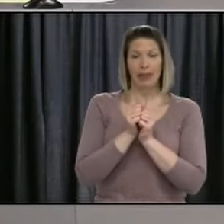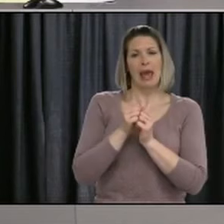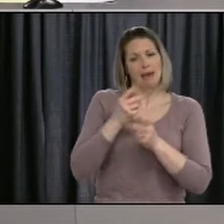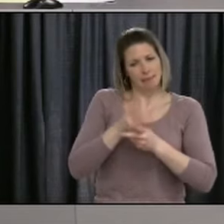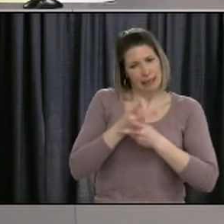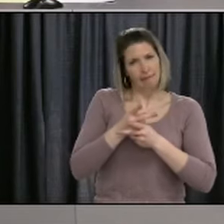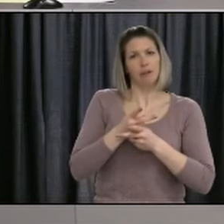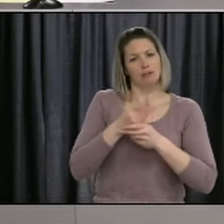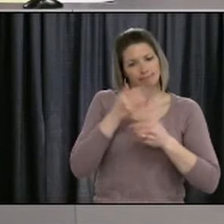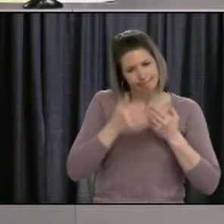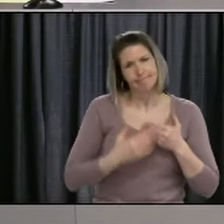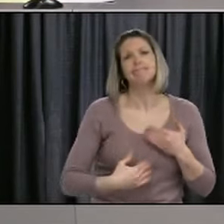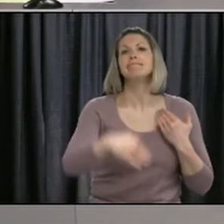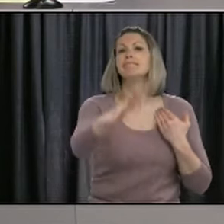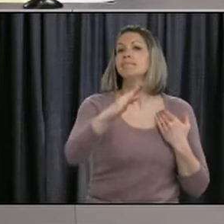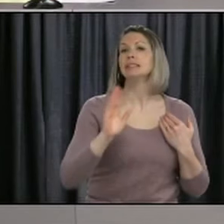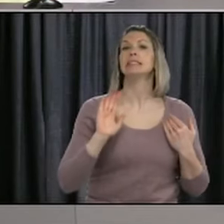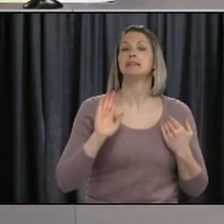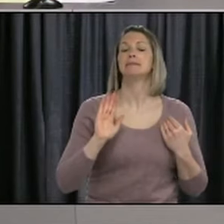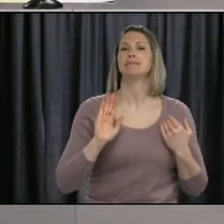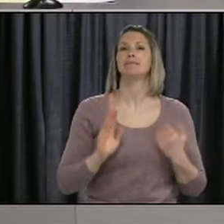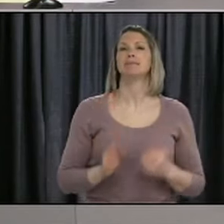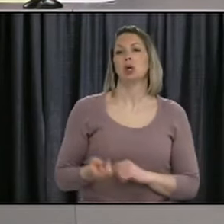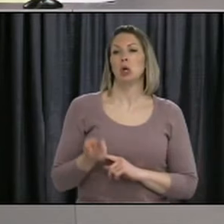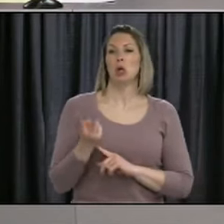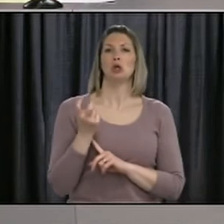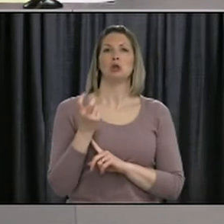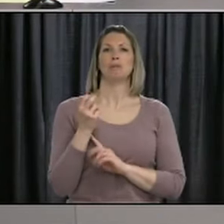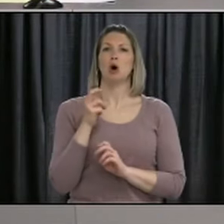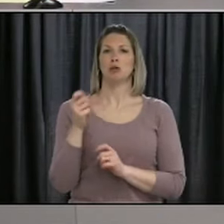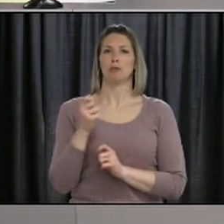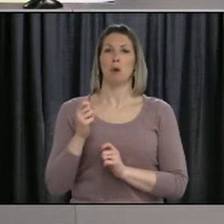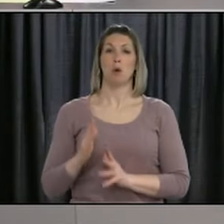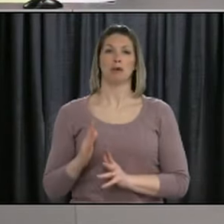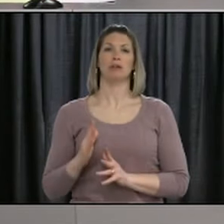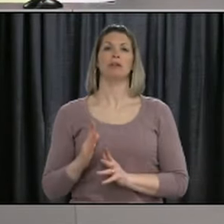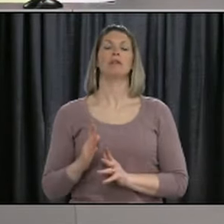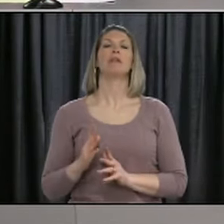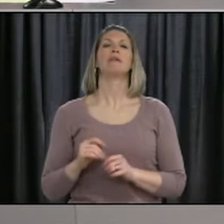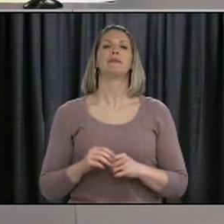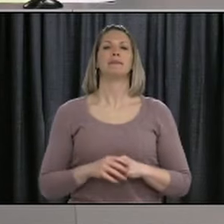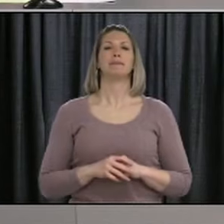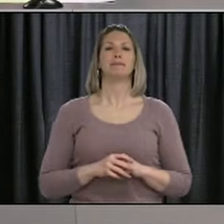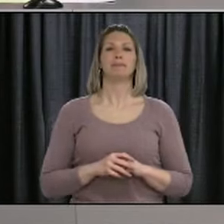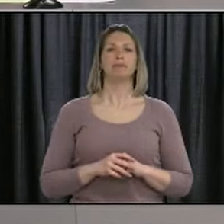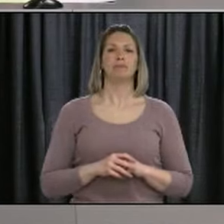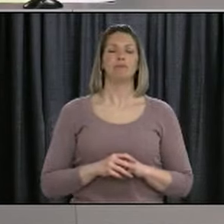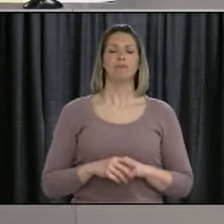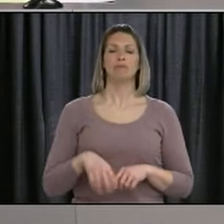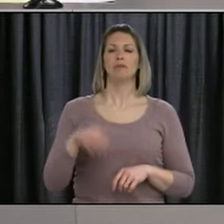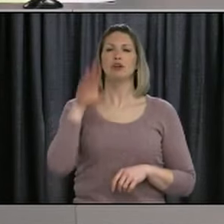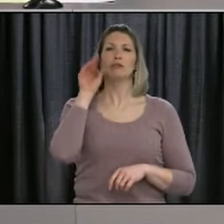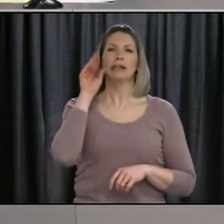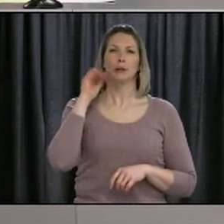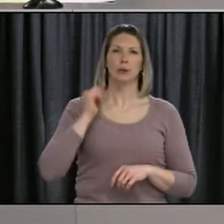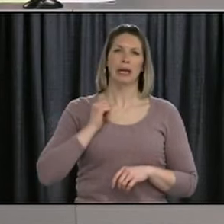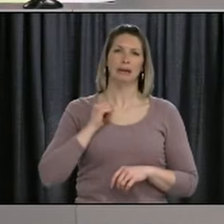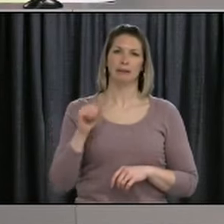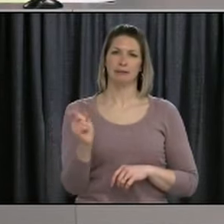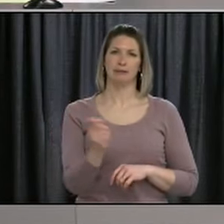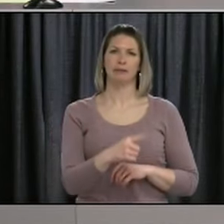you not end our call at 2.59 p.m. We have two reporters left to ask questions. So next we'll go to Patrick Butler of Radio Canada. Please go ahead.